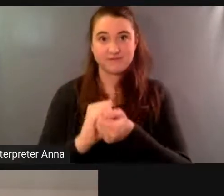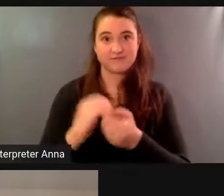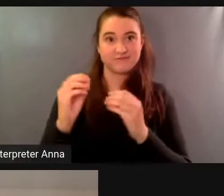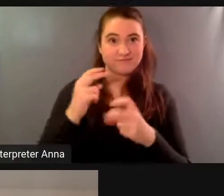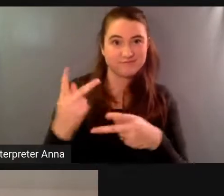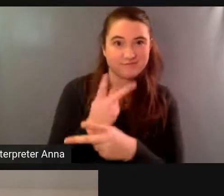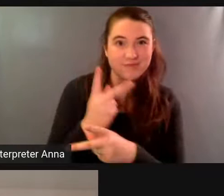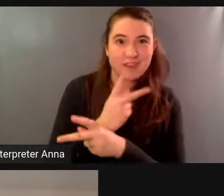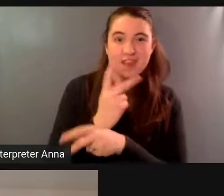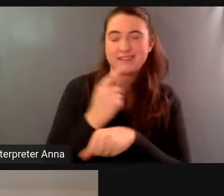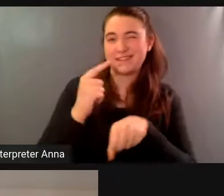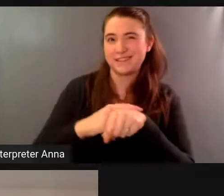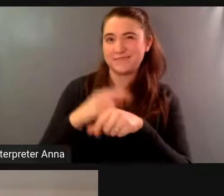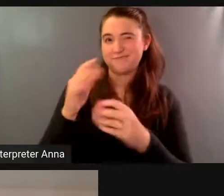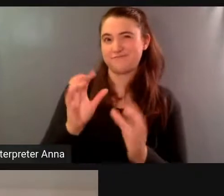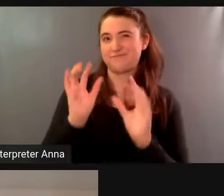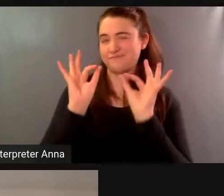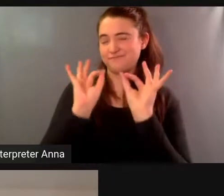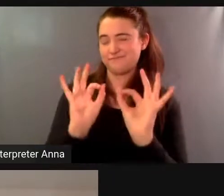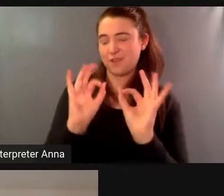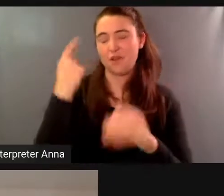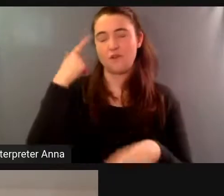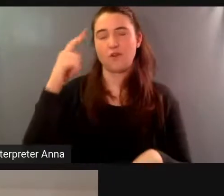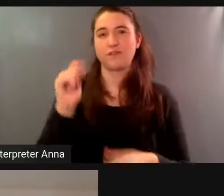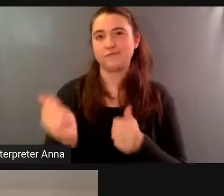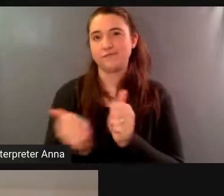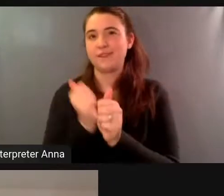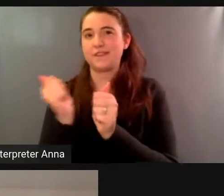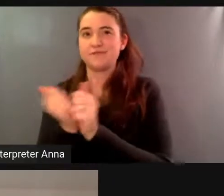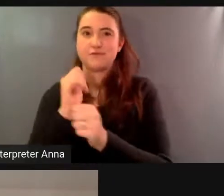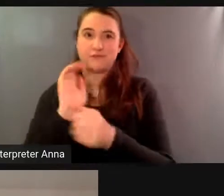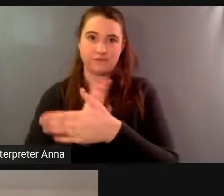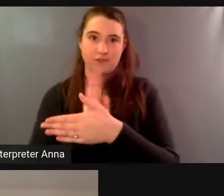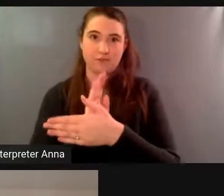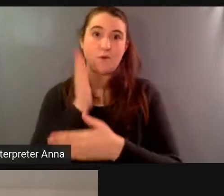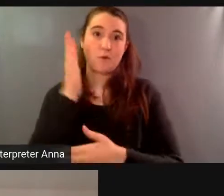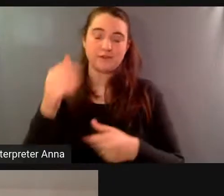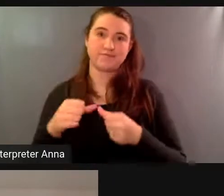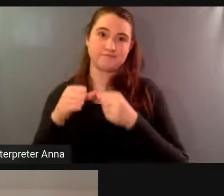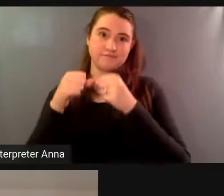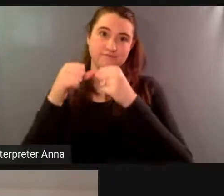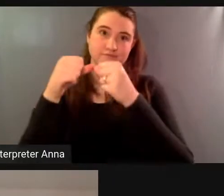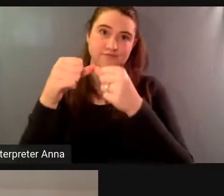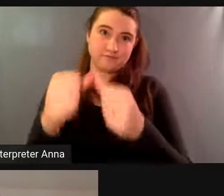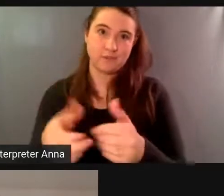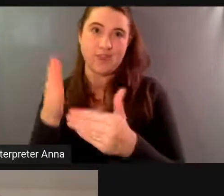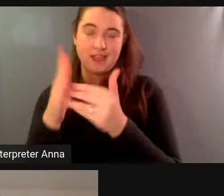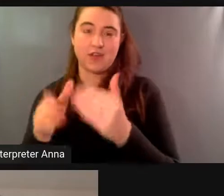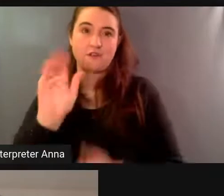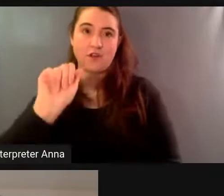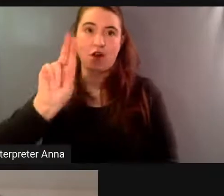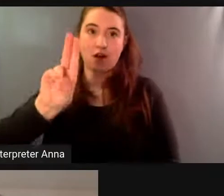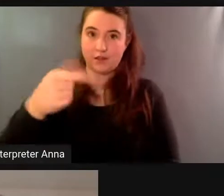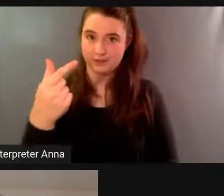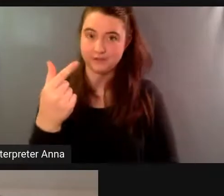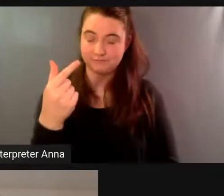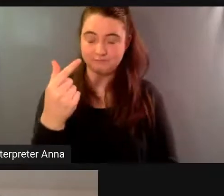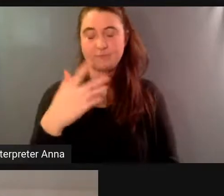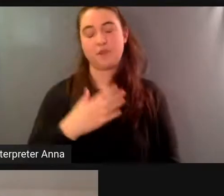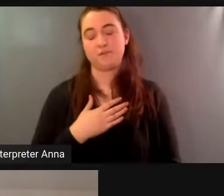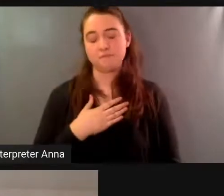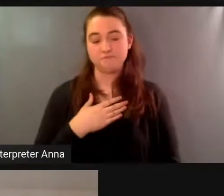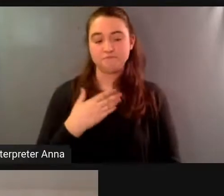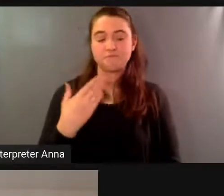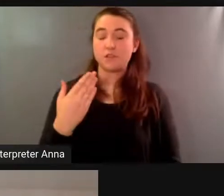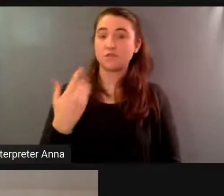film and that should be continuing um through uh august at this point um so um